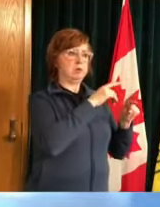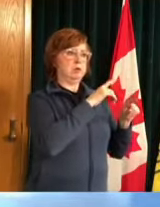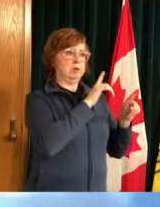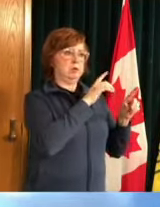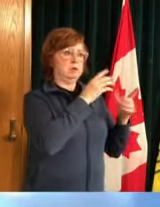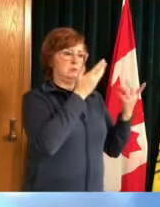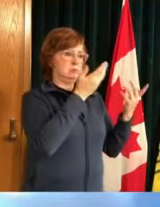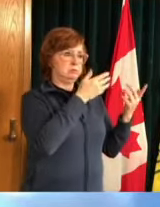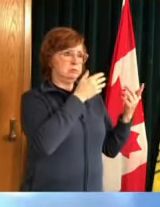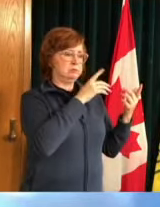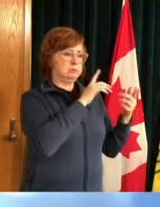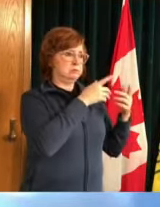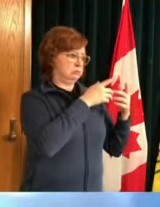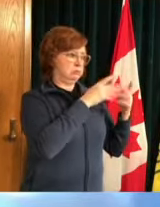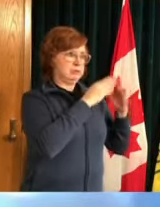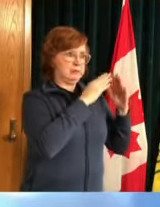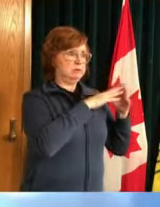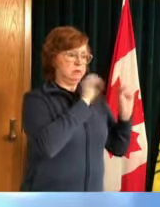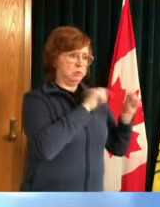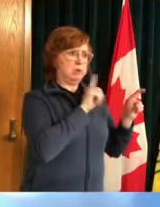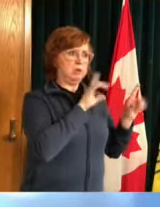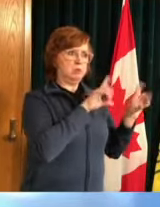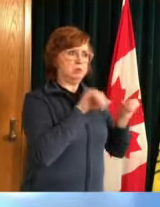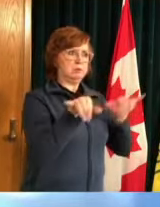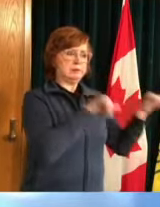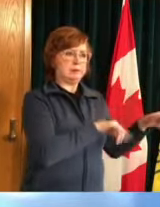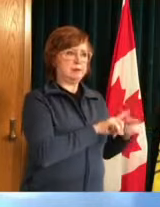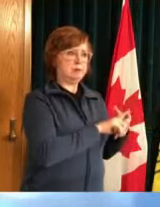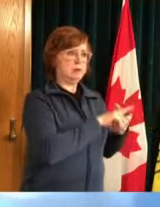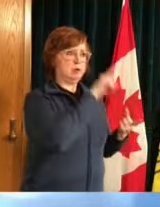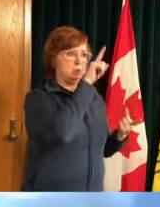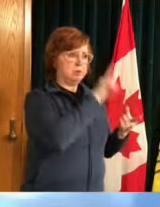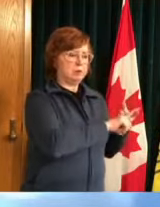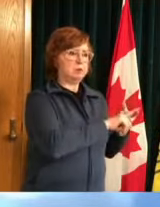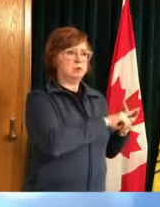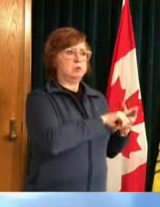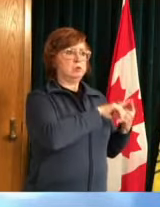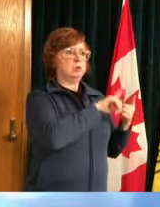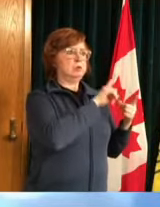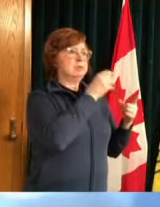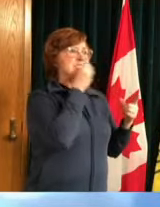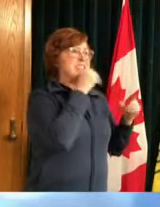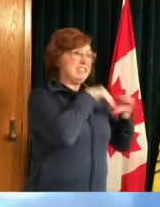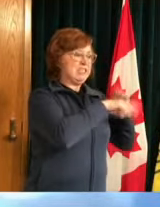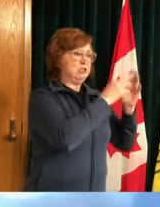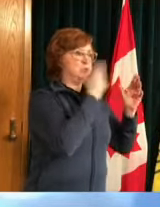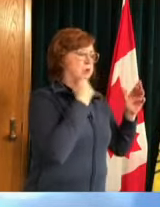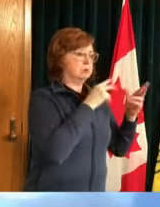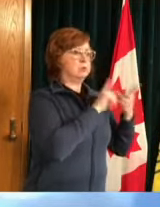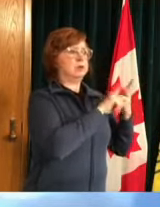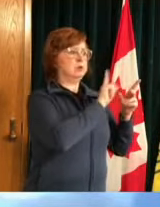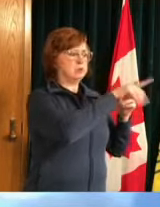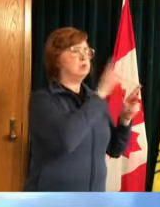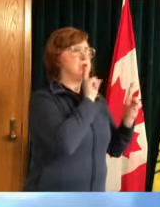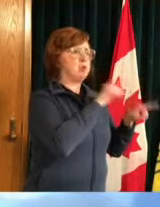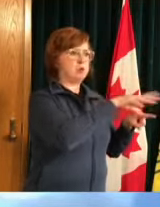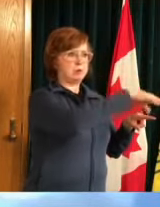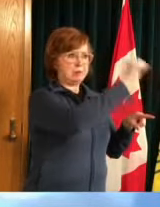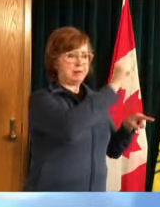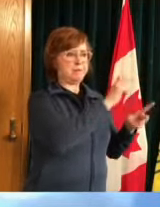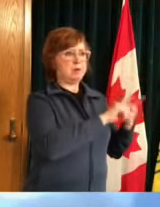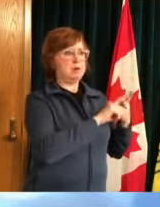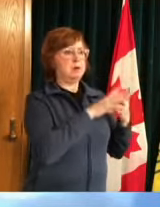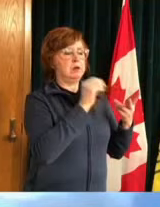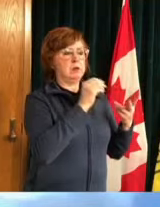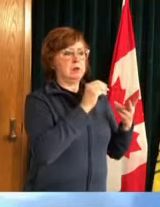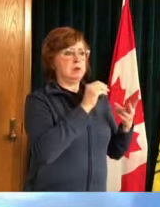going when it's less crowded maintaining that physical distance going in a very deliberative way we've been doing that throughout the pandemic in march